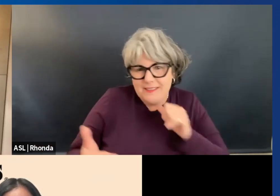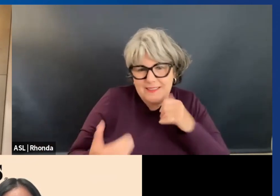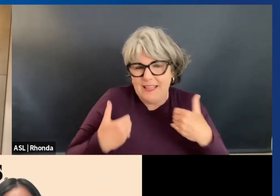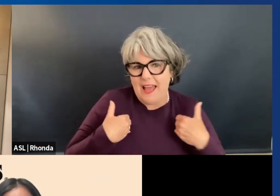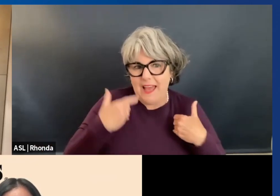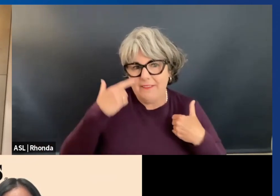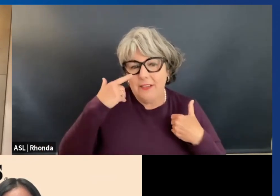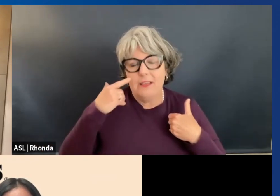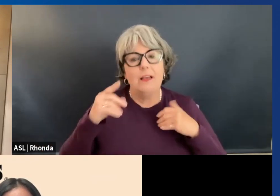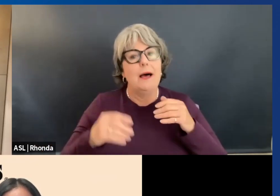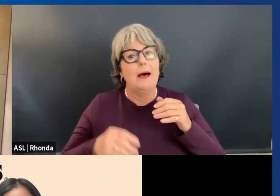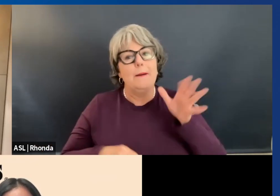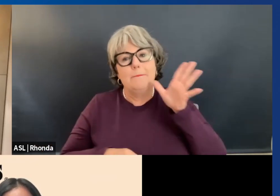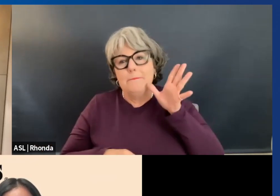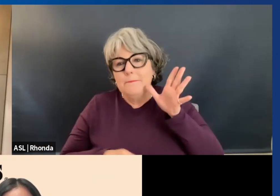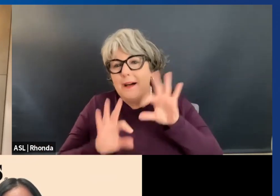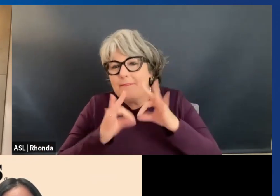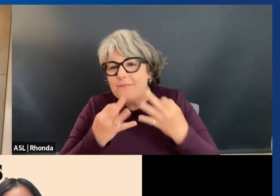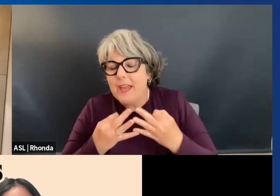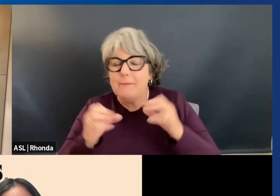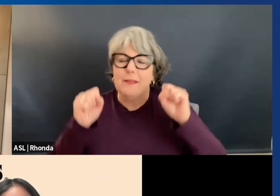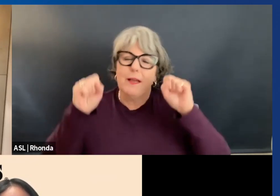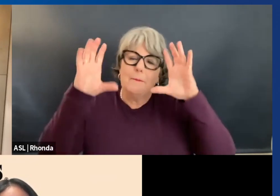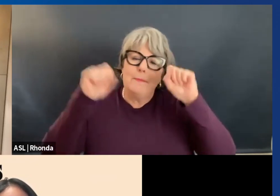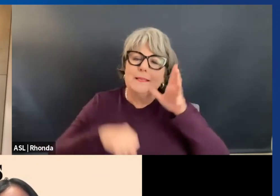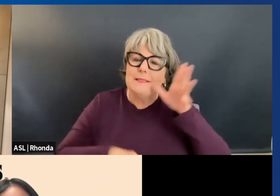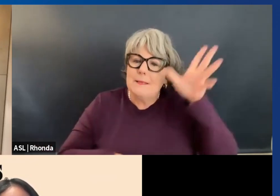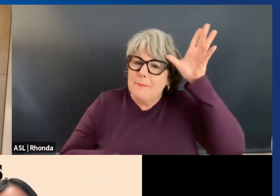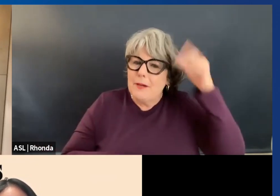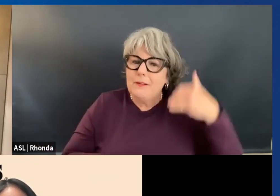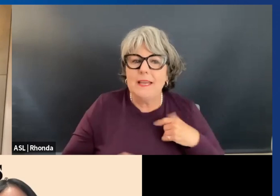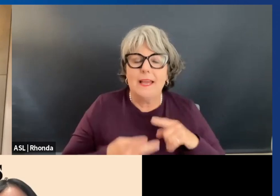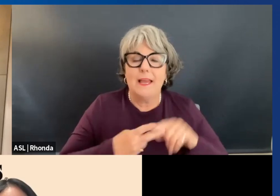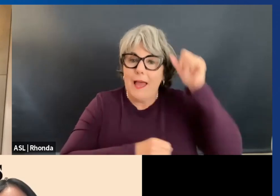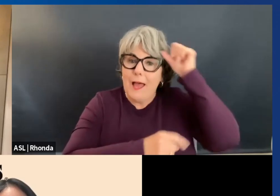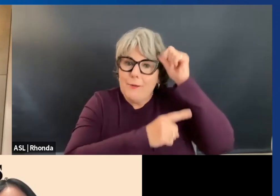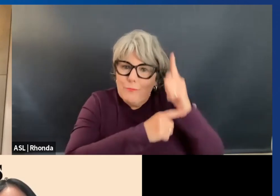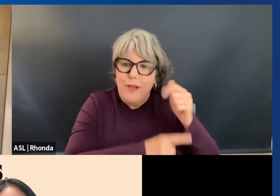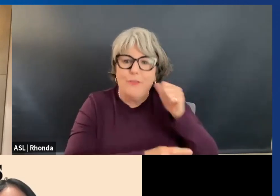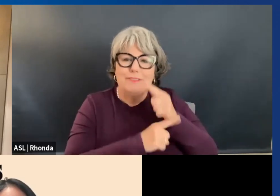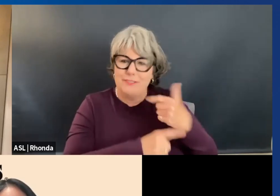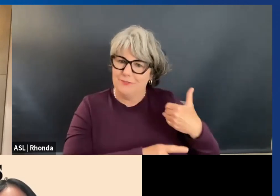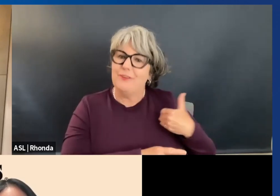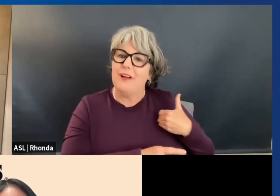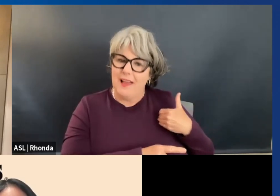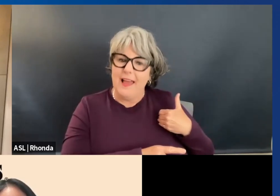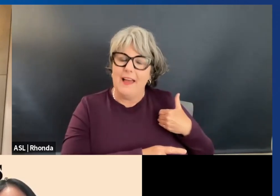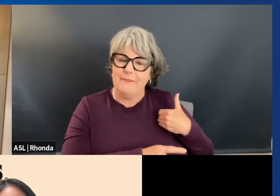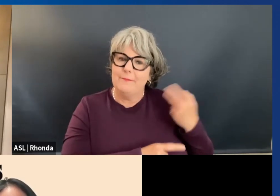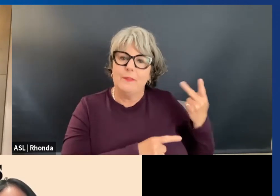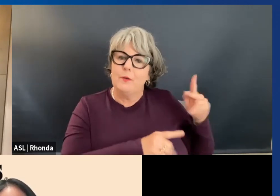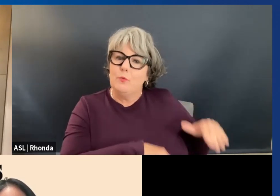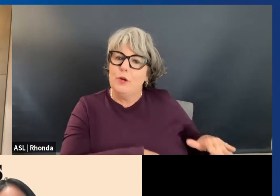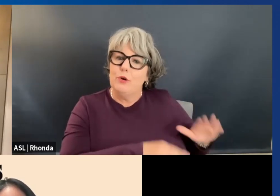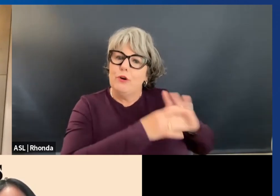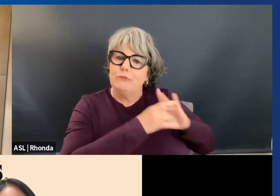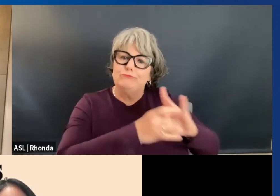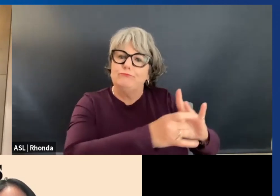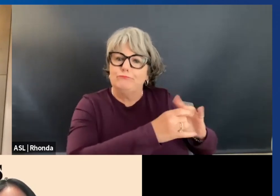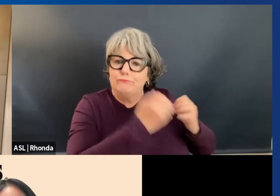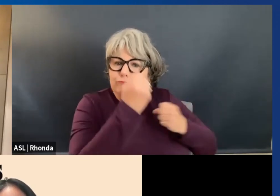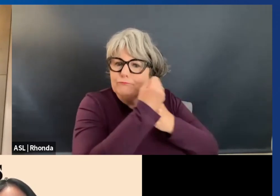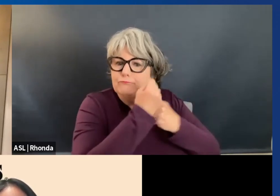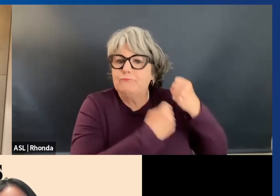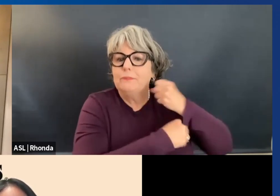I had a rich family. I had amazing parents. I have a brother and a sister. We grew up tight, believing in each